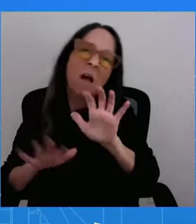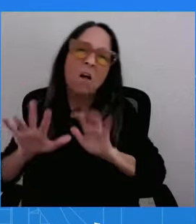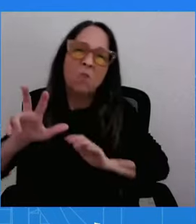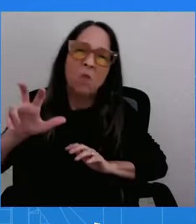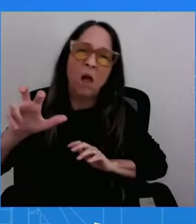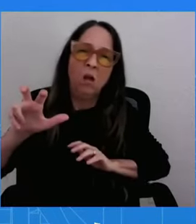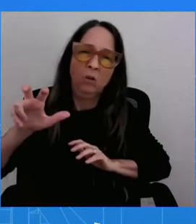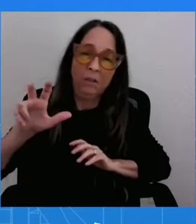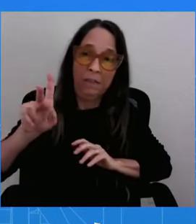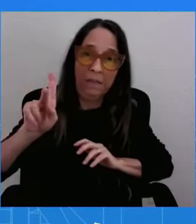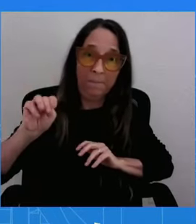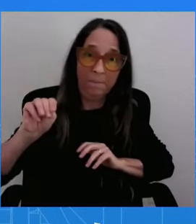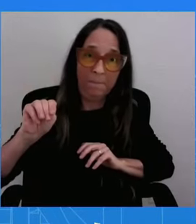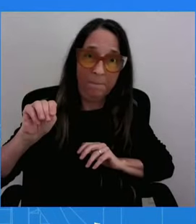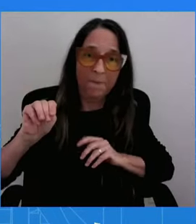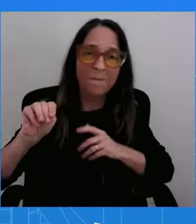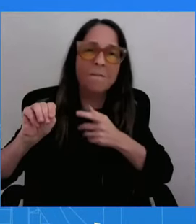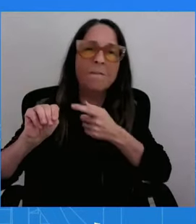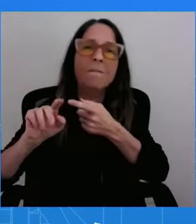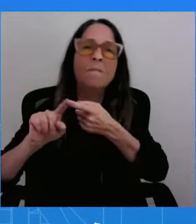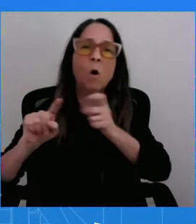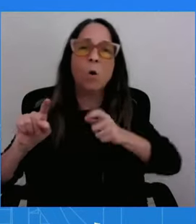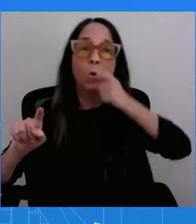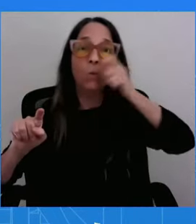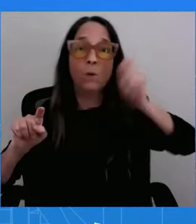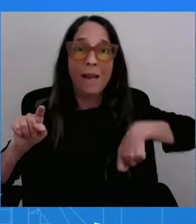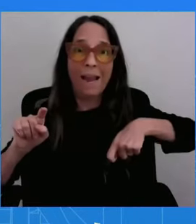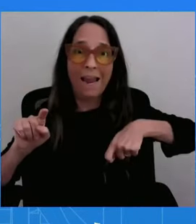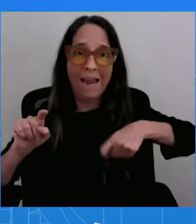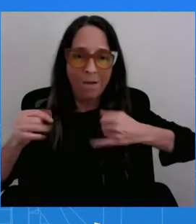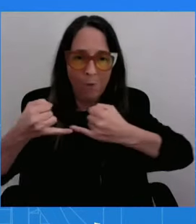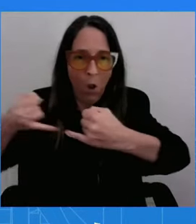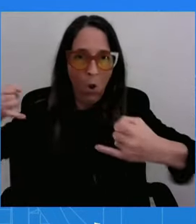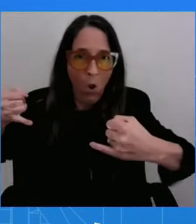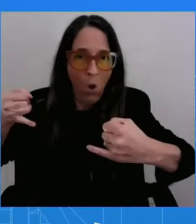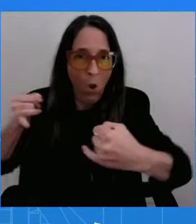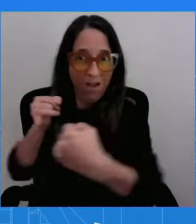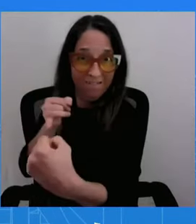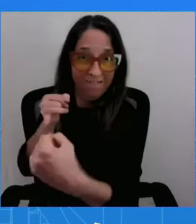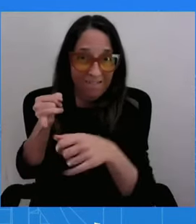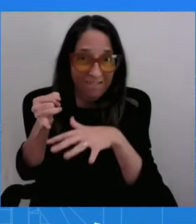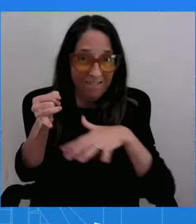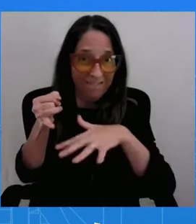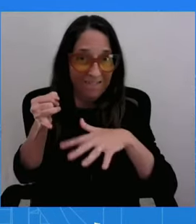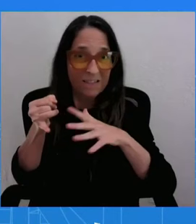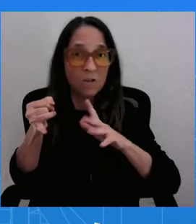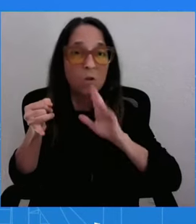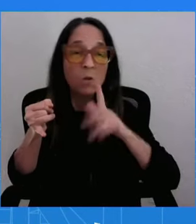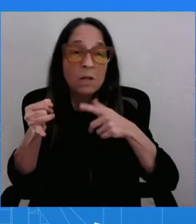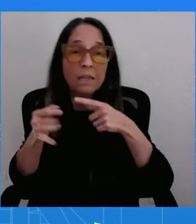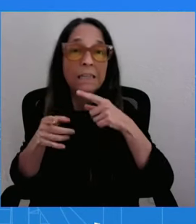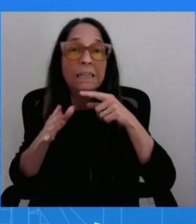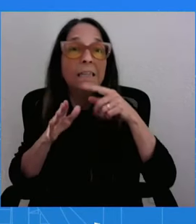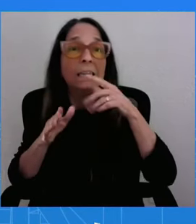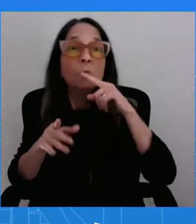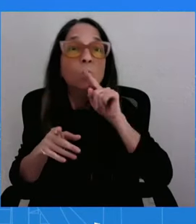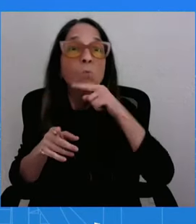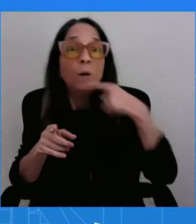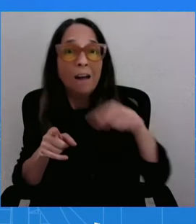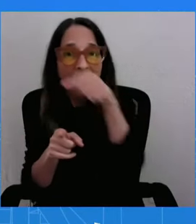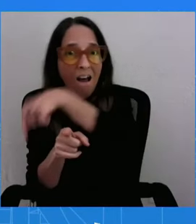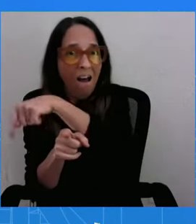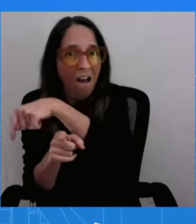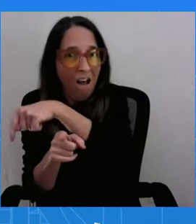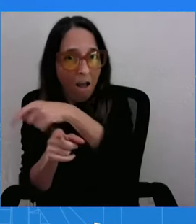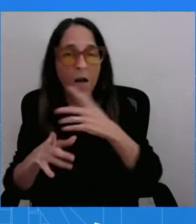majority of the Russian aircraft and air bases that are in fact used to strike them is not true. It's a misconception. So we